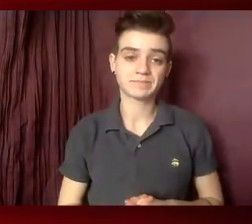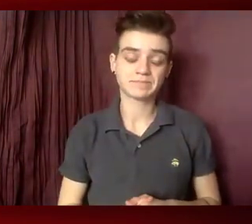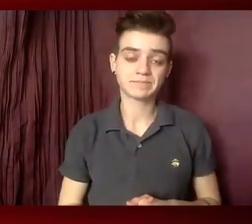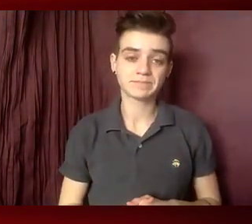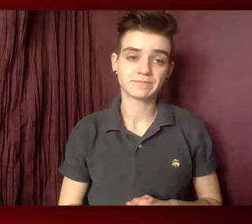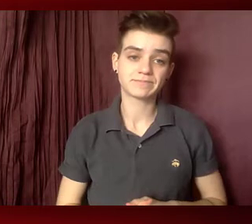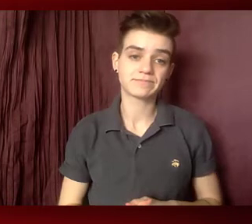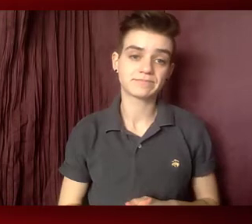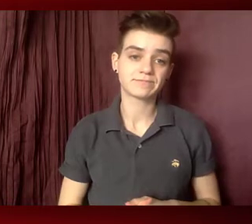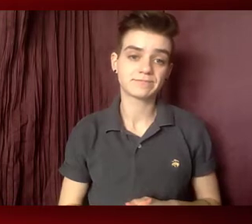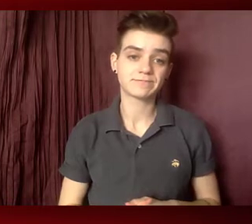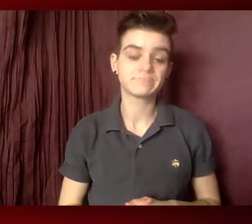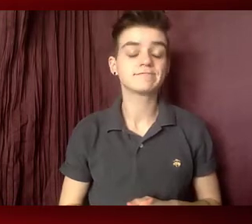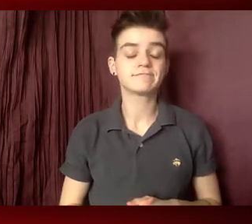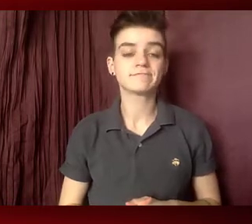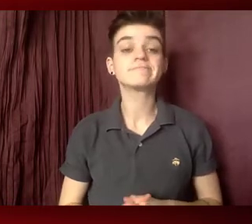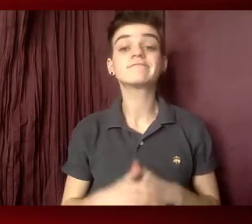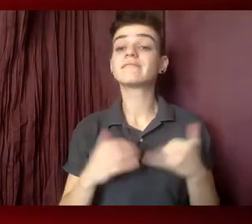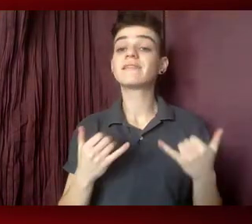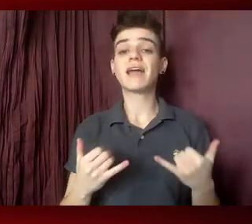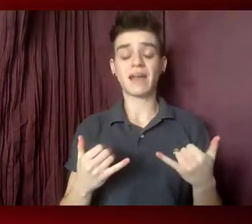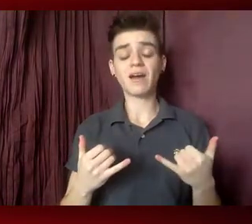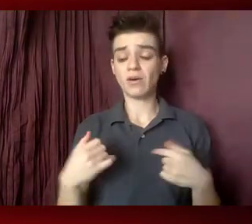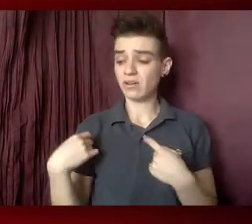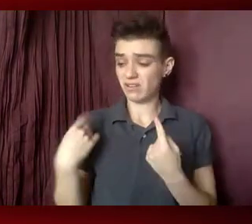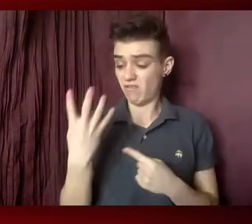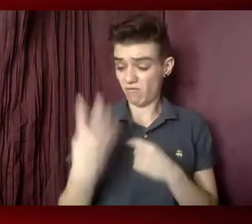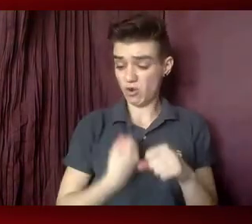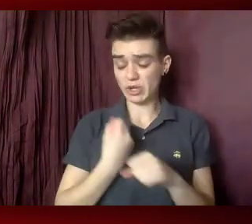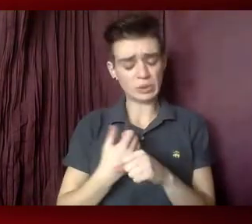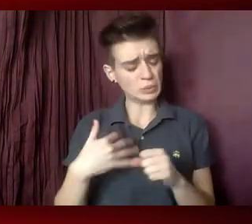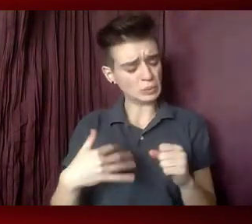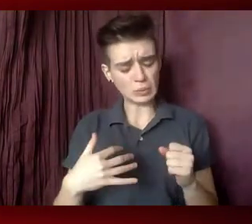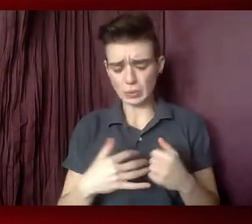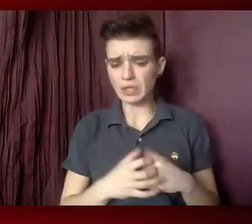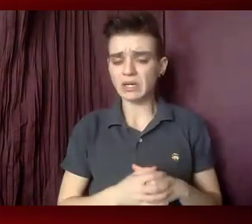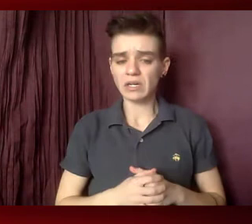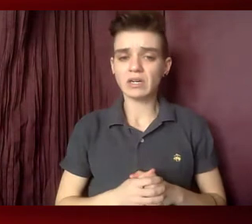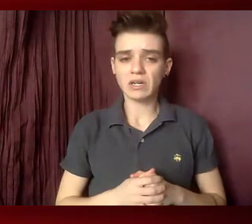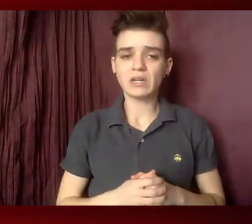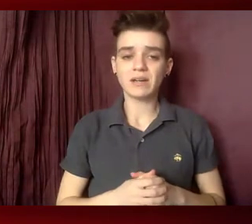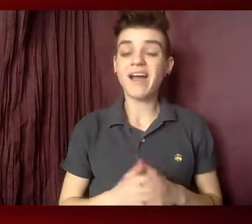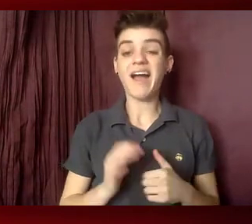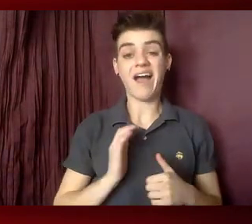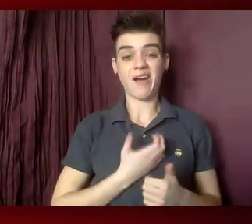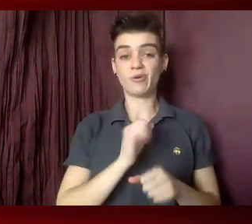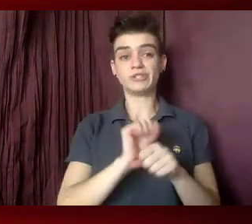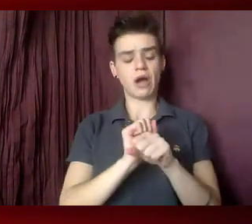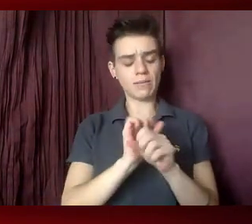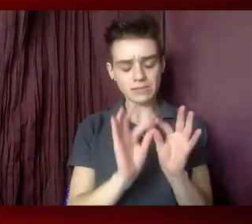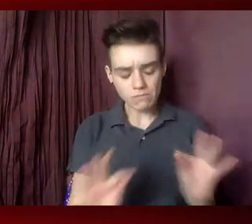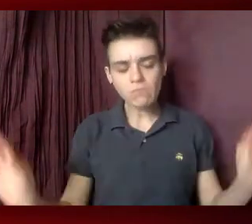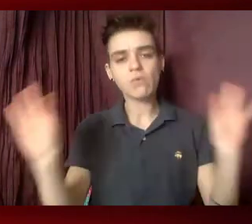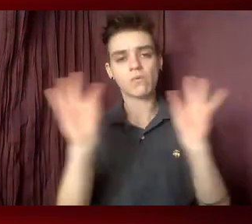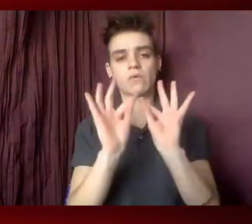nation. So now, after a disheartening four years, our job is more important than ever. We must work to